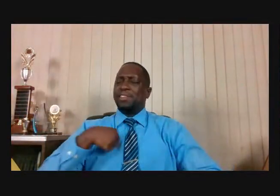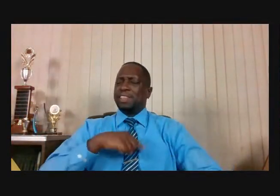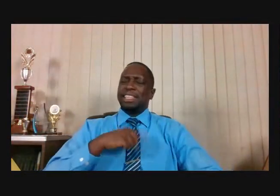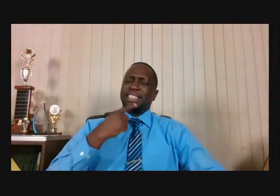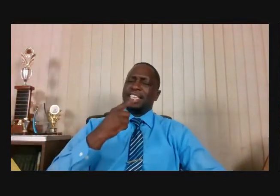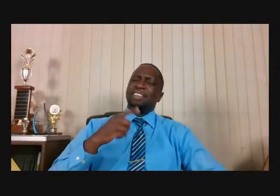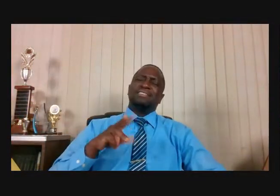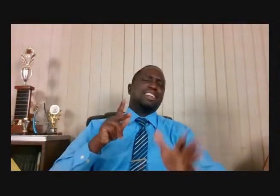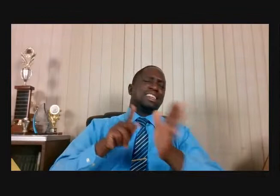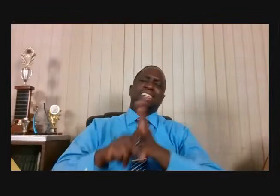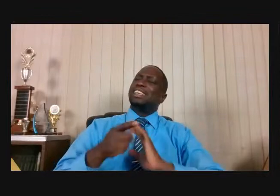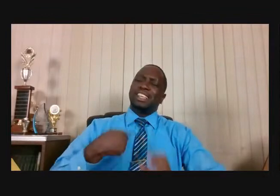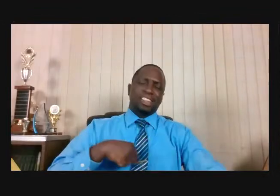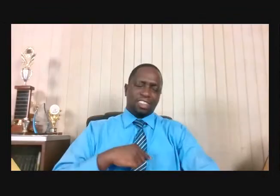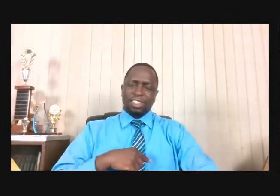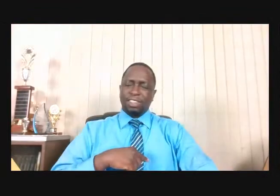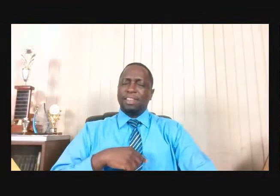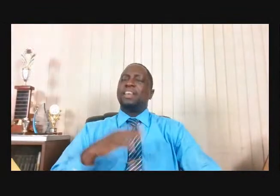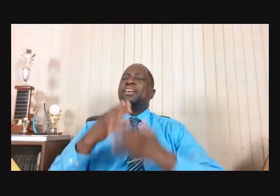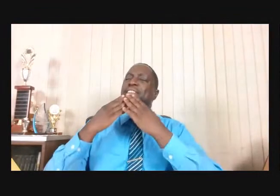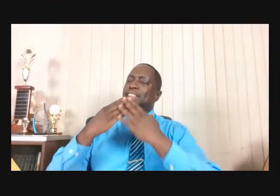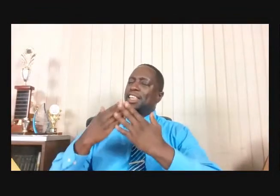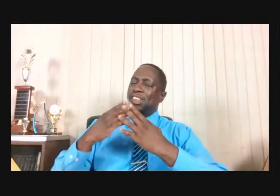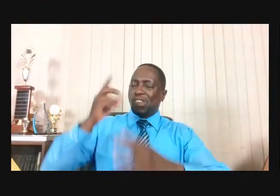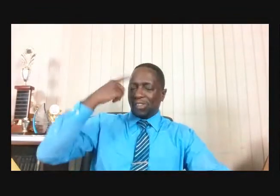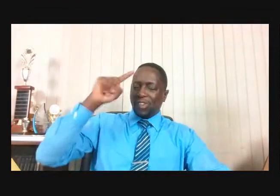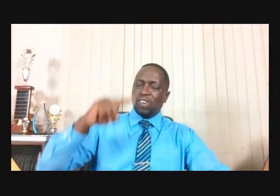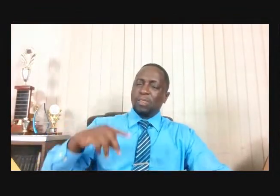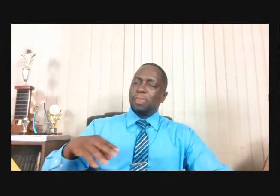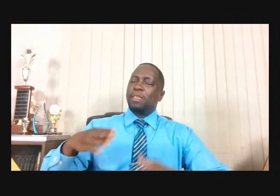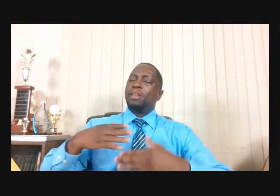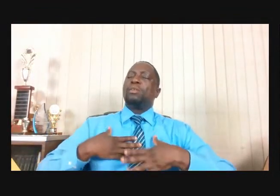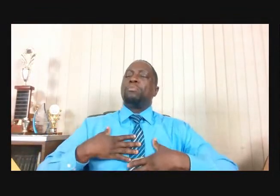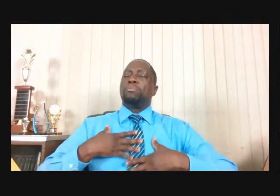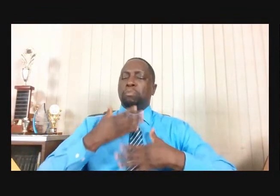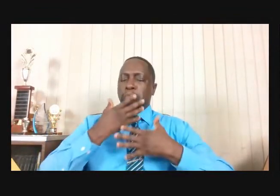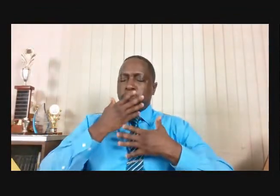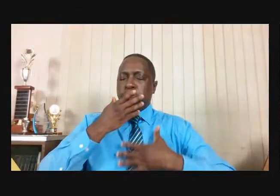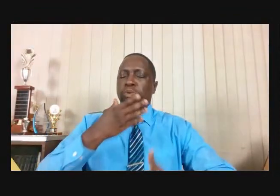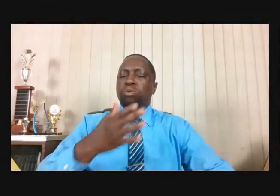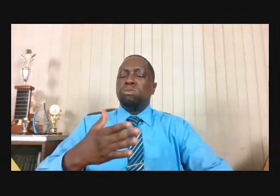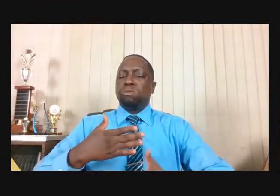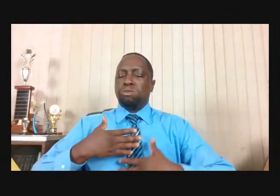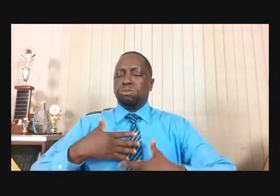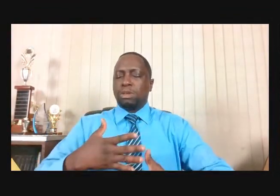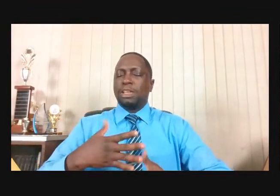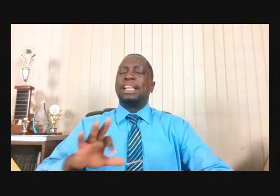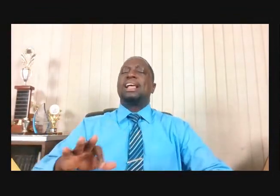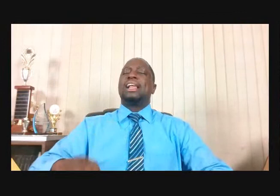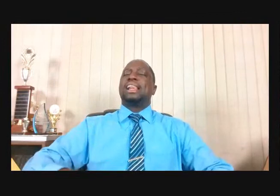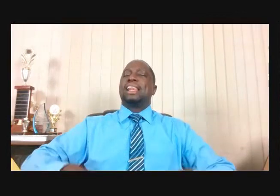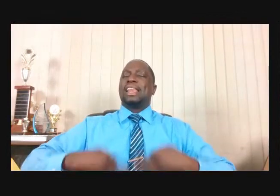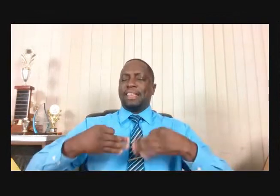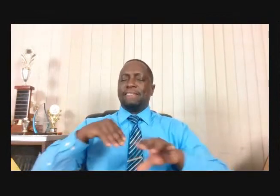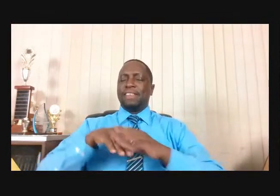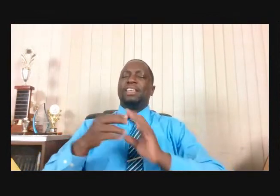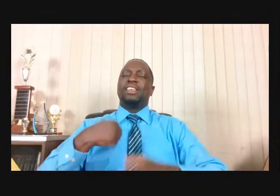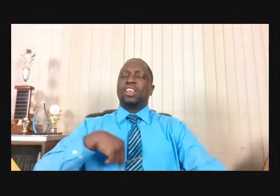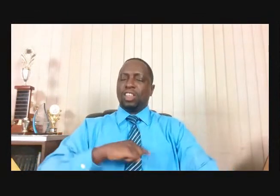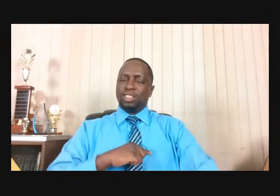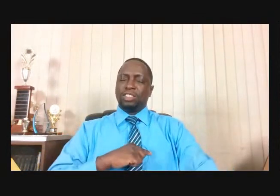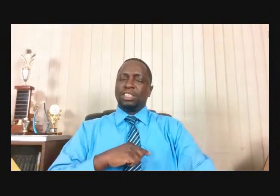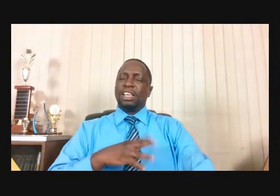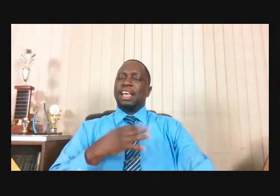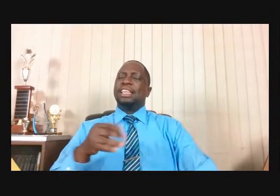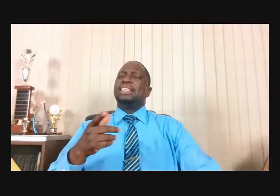Thank you for breathing life into us. Thank you for sending friends to encourage us.